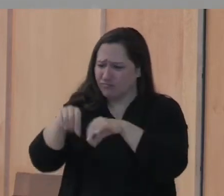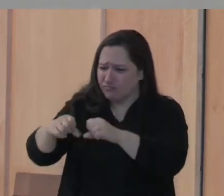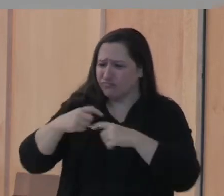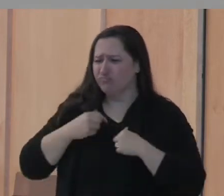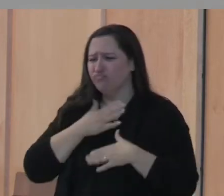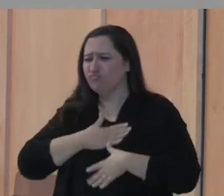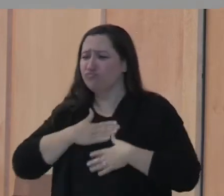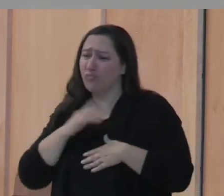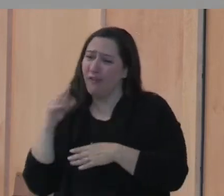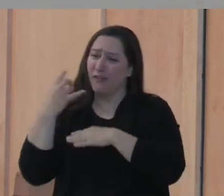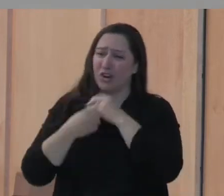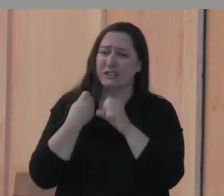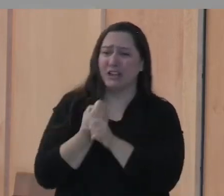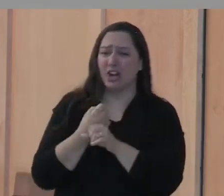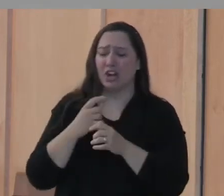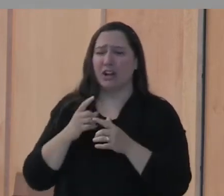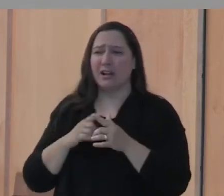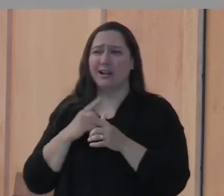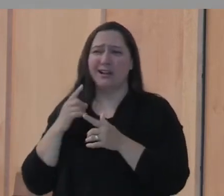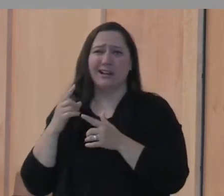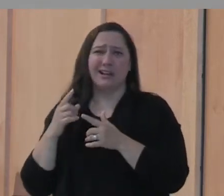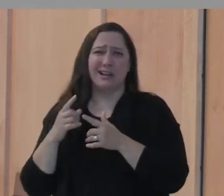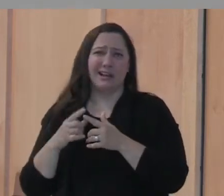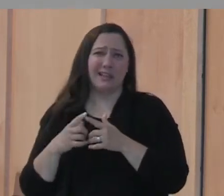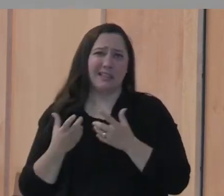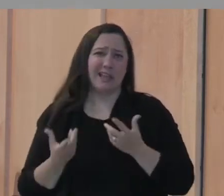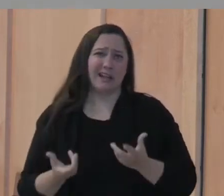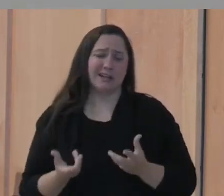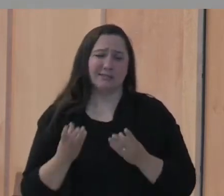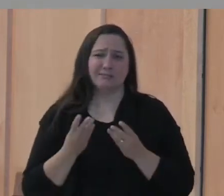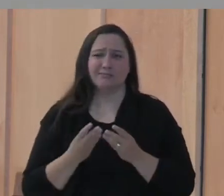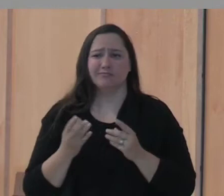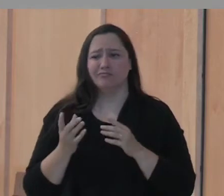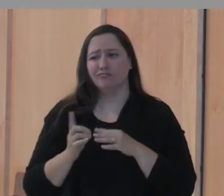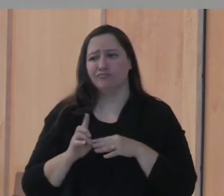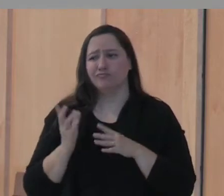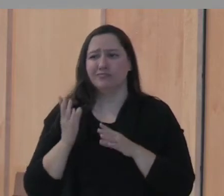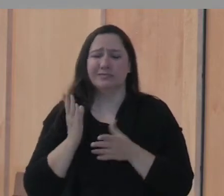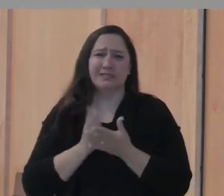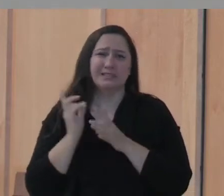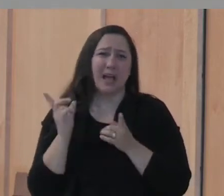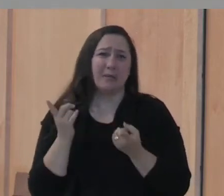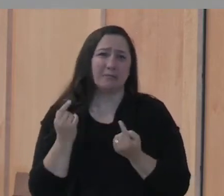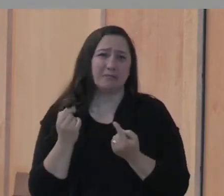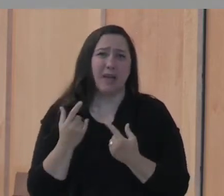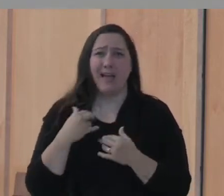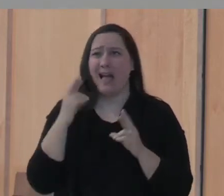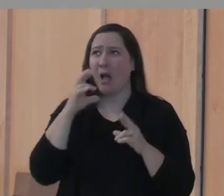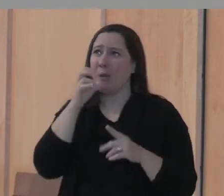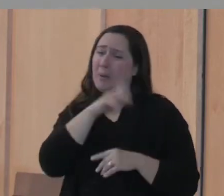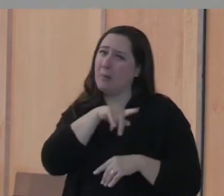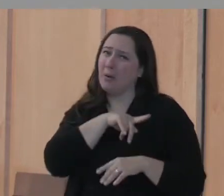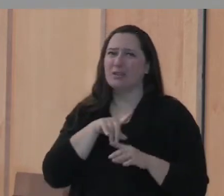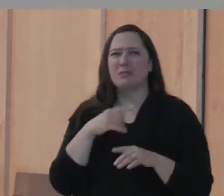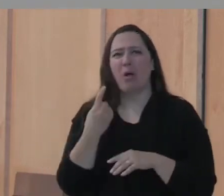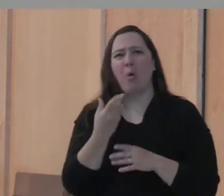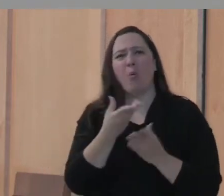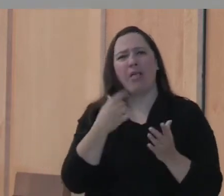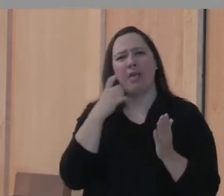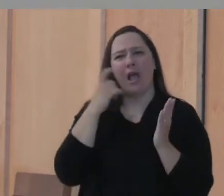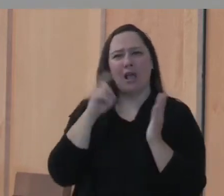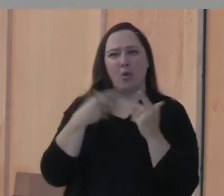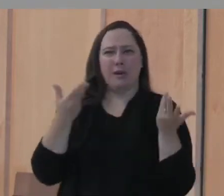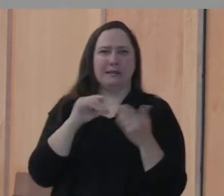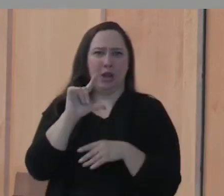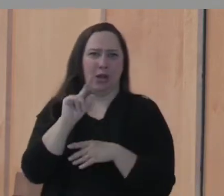first year, but then just drifts away. Or I hope I'm not being too personal with this one, but one thing I see here in Lake